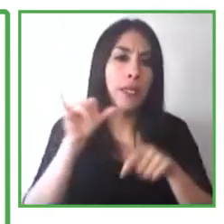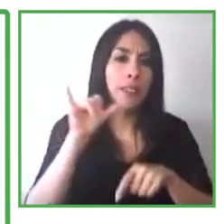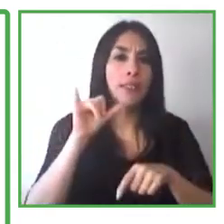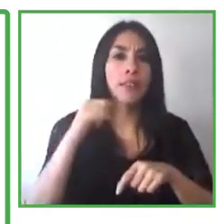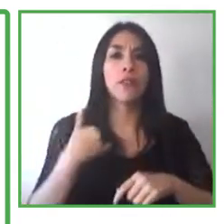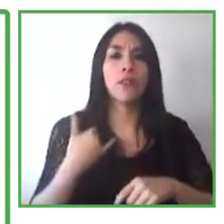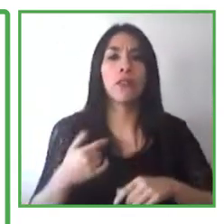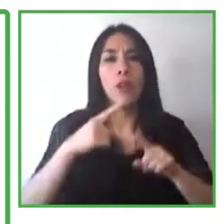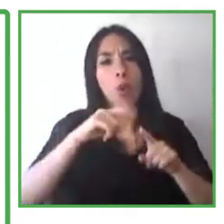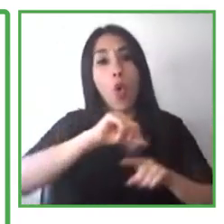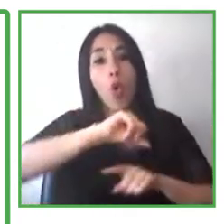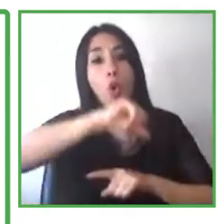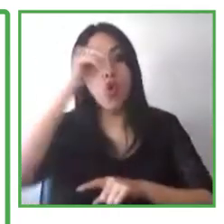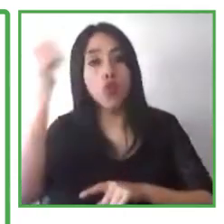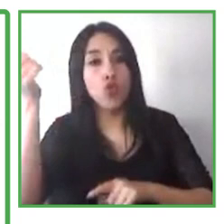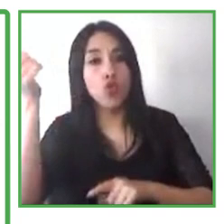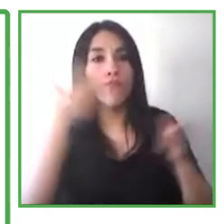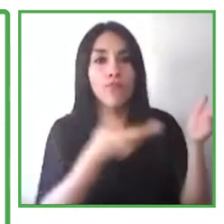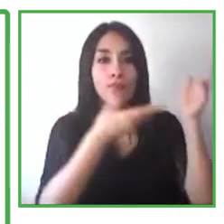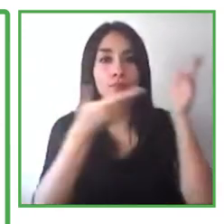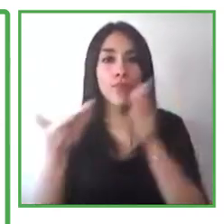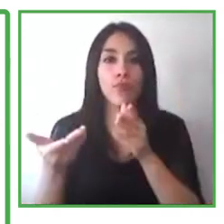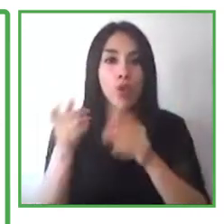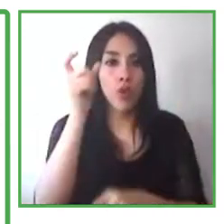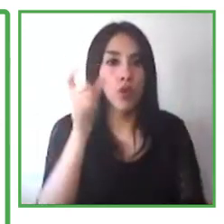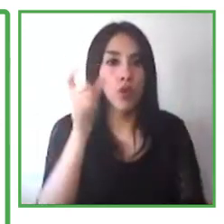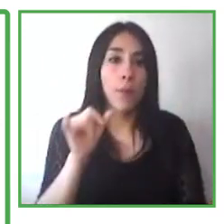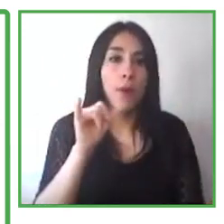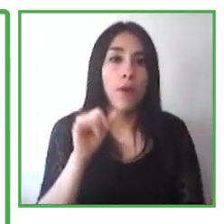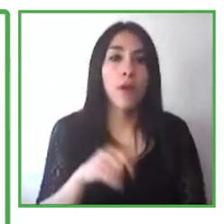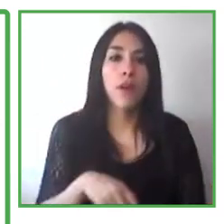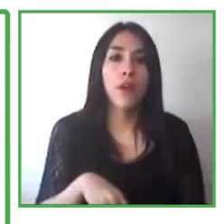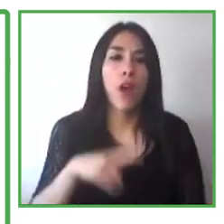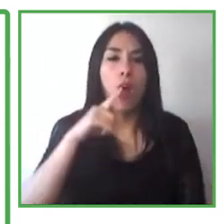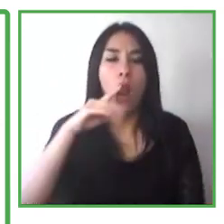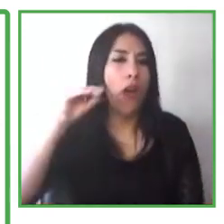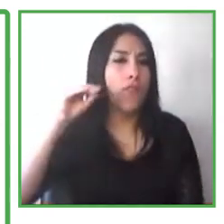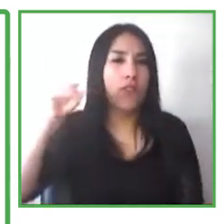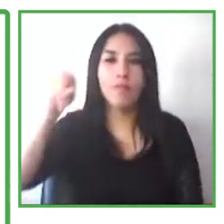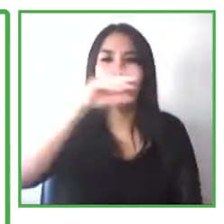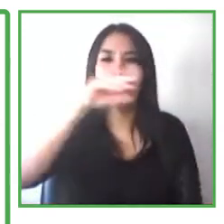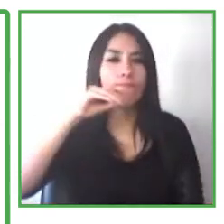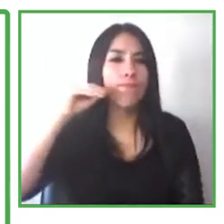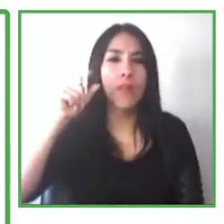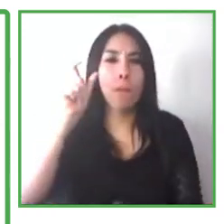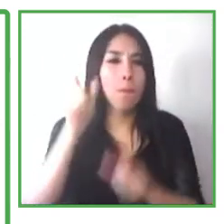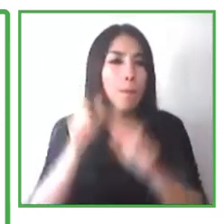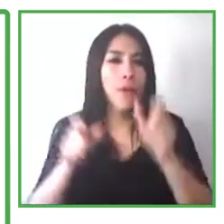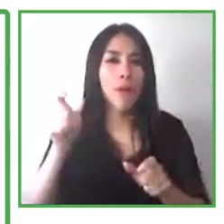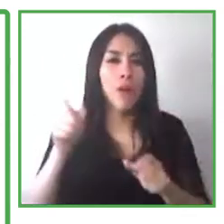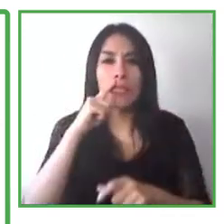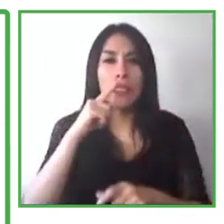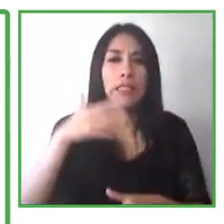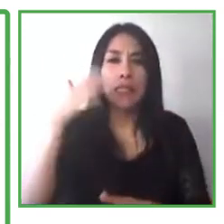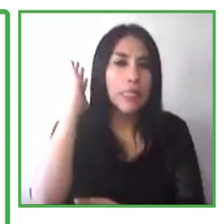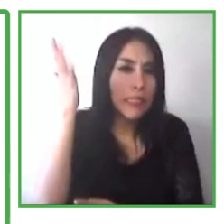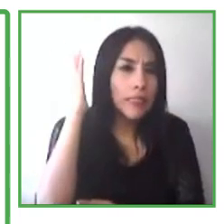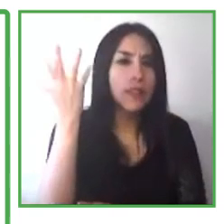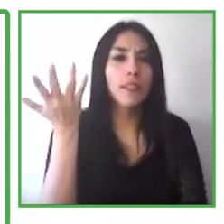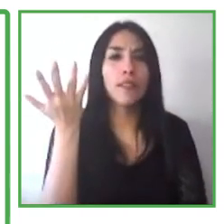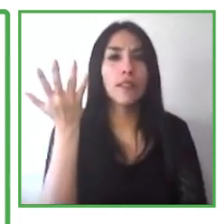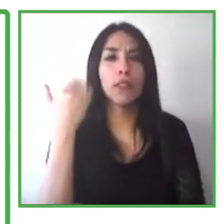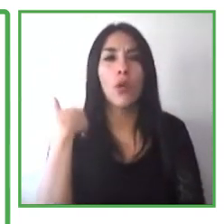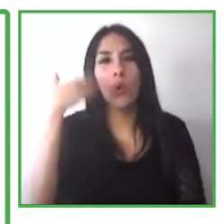really good panel of candidates here, people that have a tremendous amount of experience in the IT sector